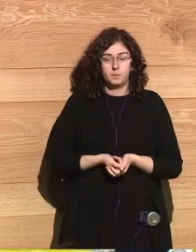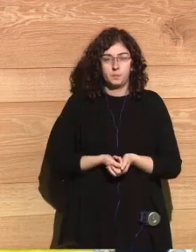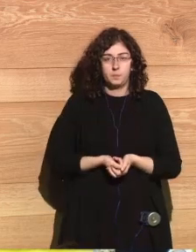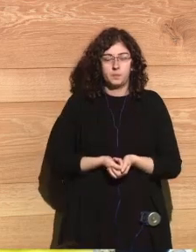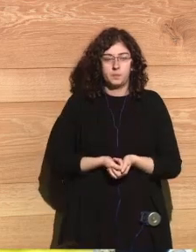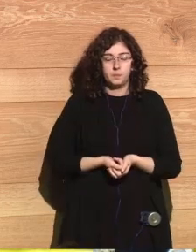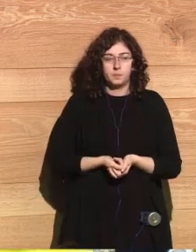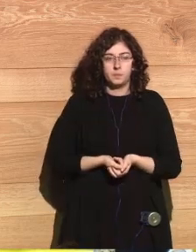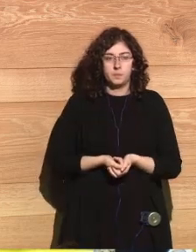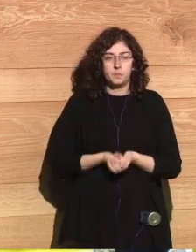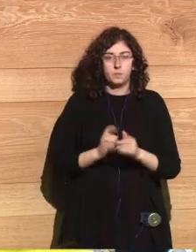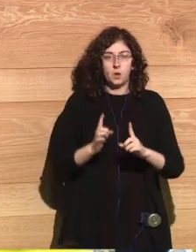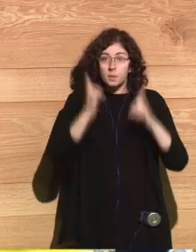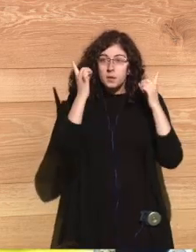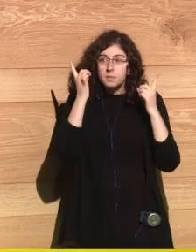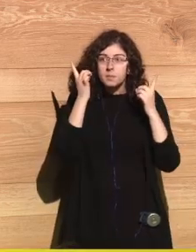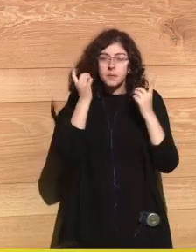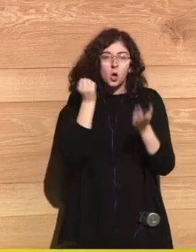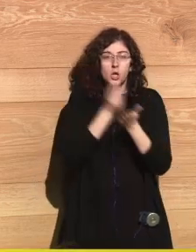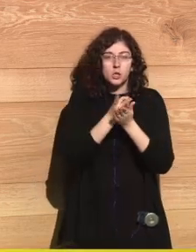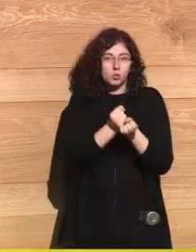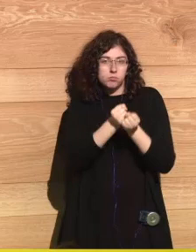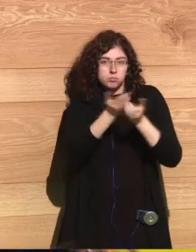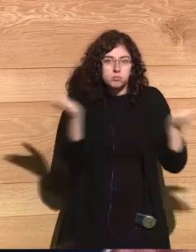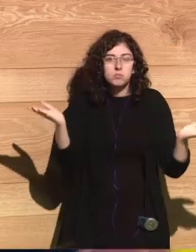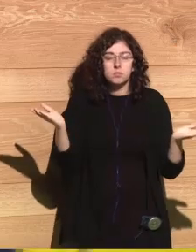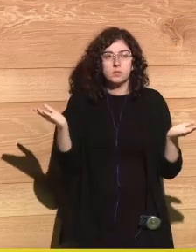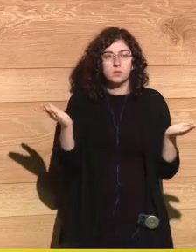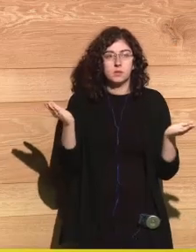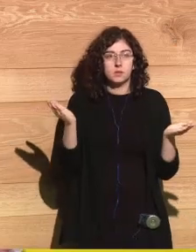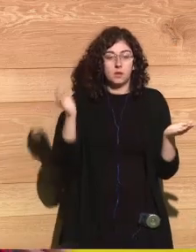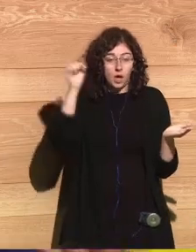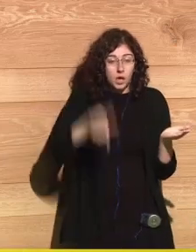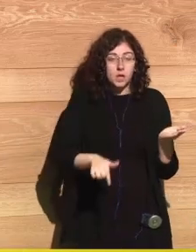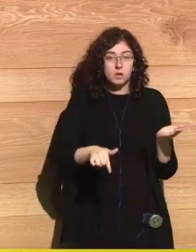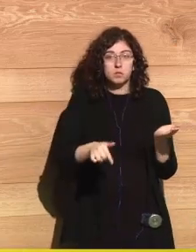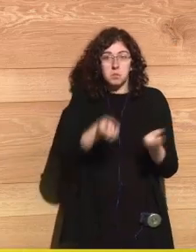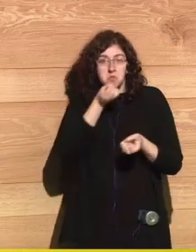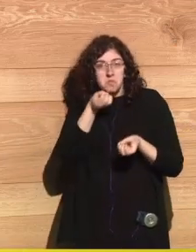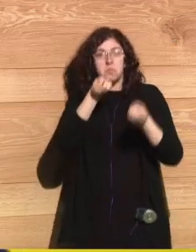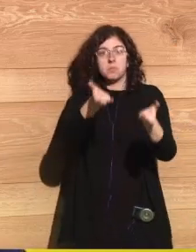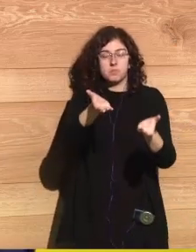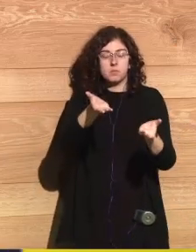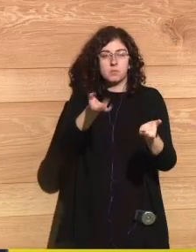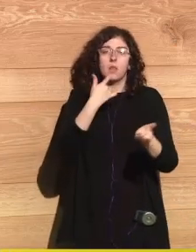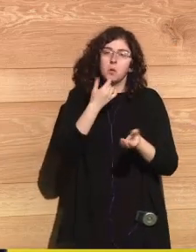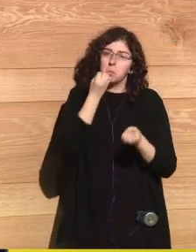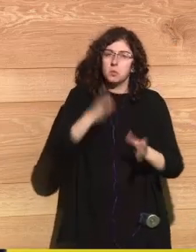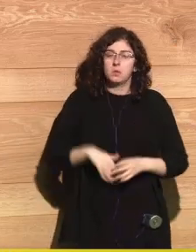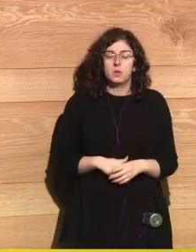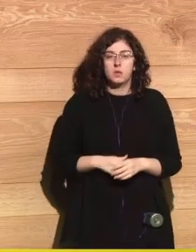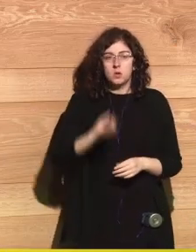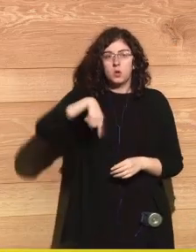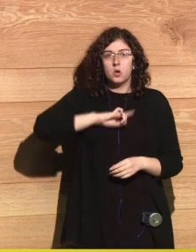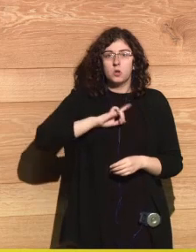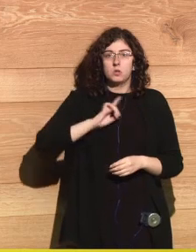well he he just put that challenge on the table he he mentioned it and